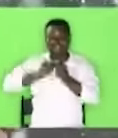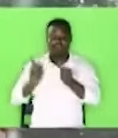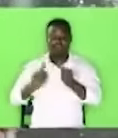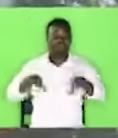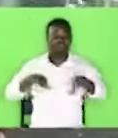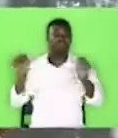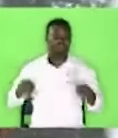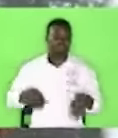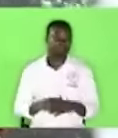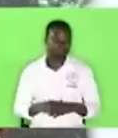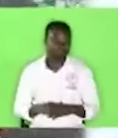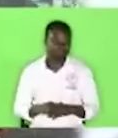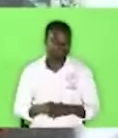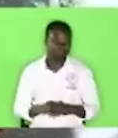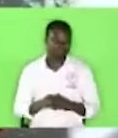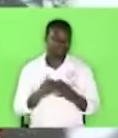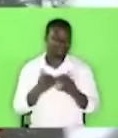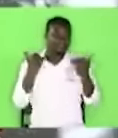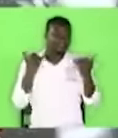a name?